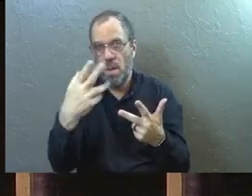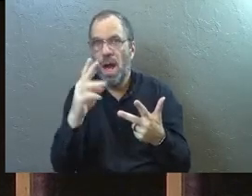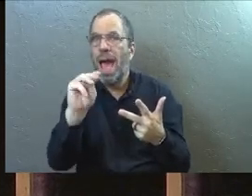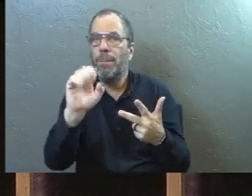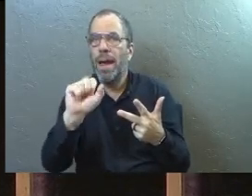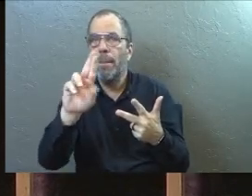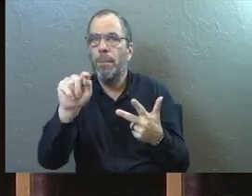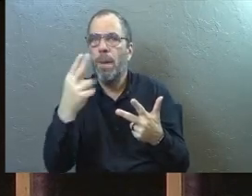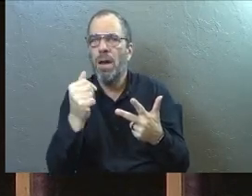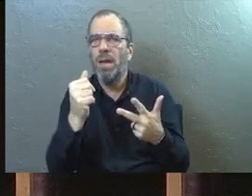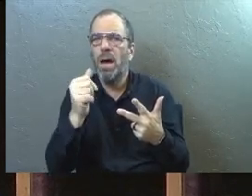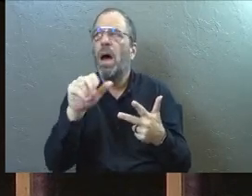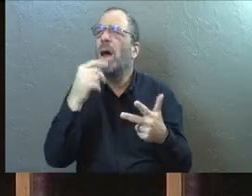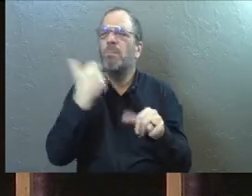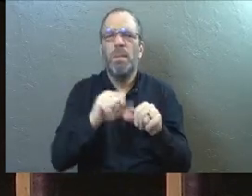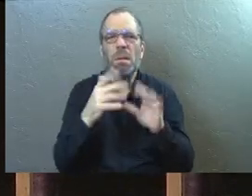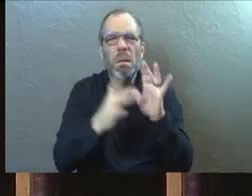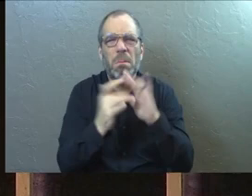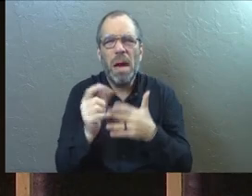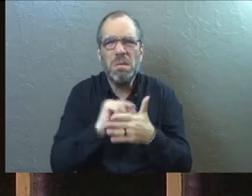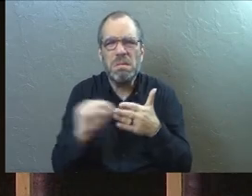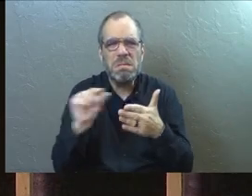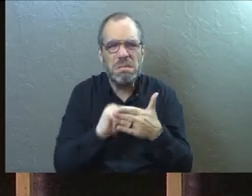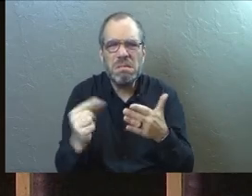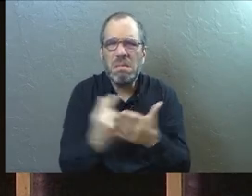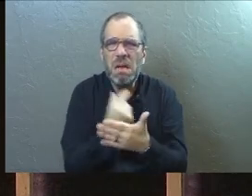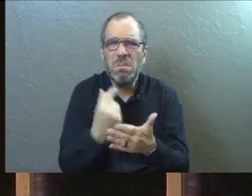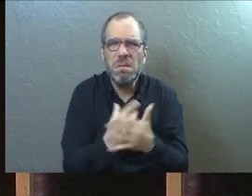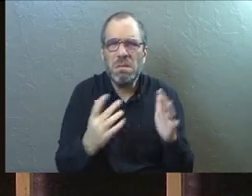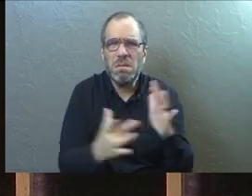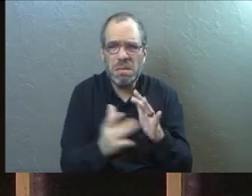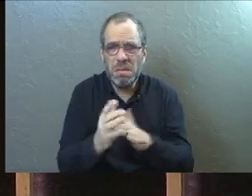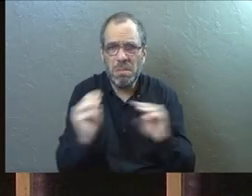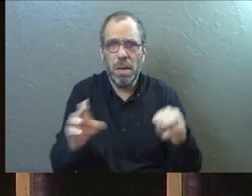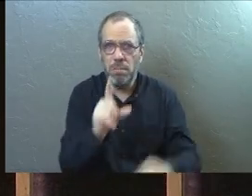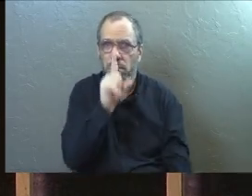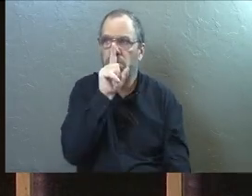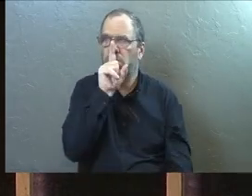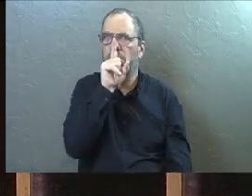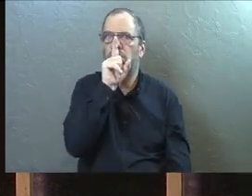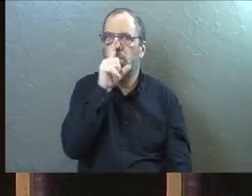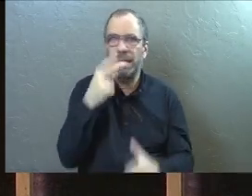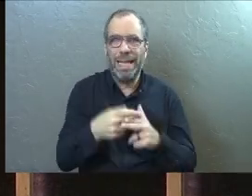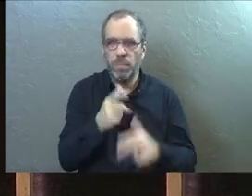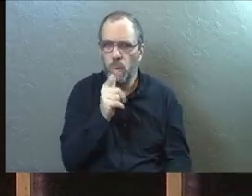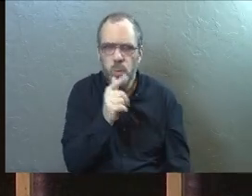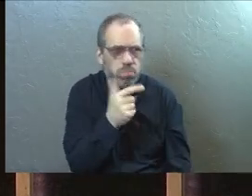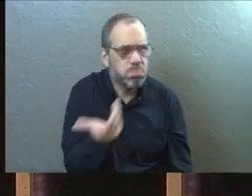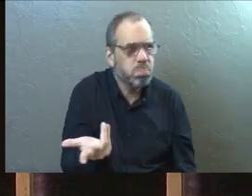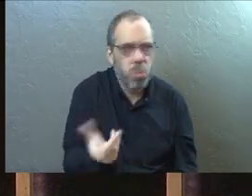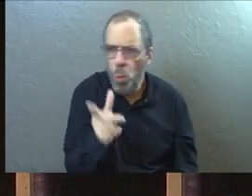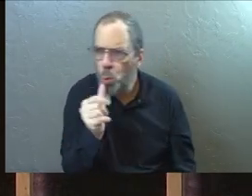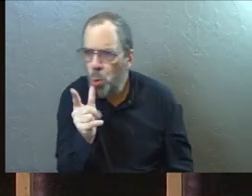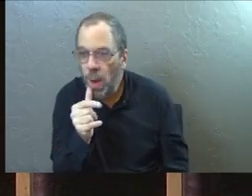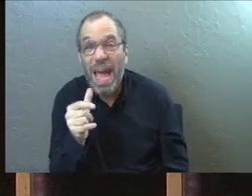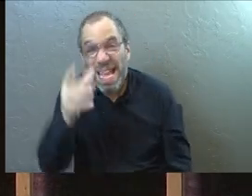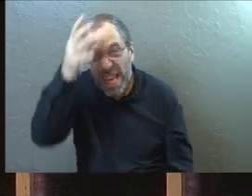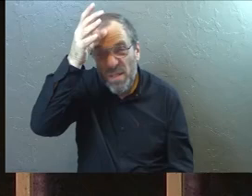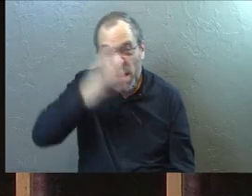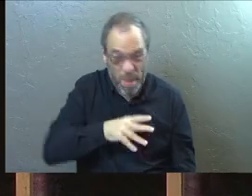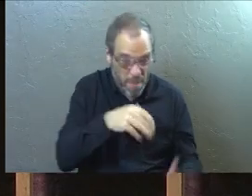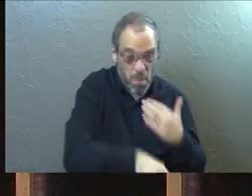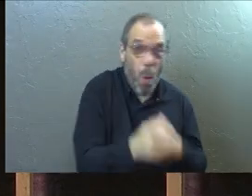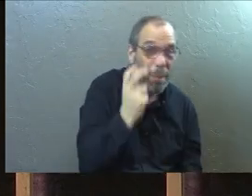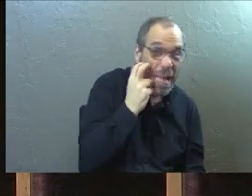through a lot of the different passages in the gospels, where Jesus does miracles, we don't often get their names. Even the man